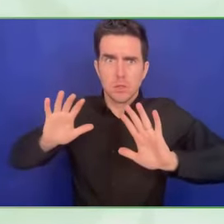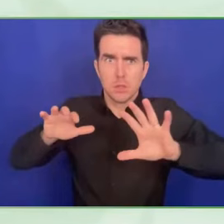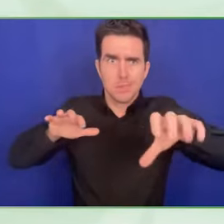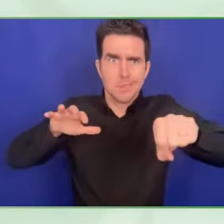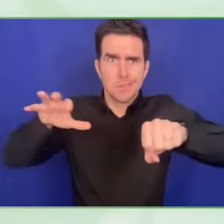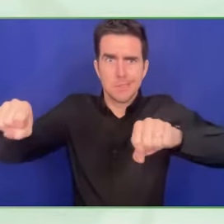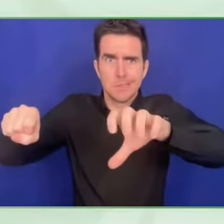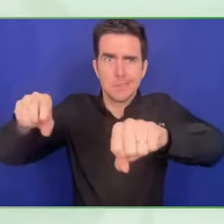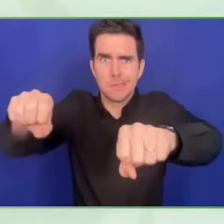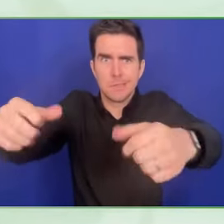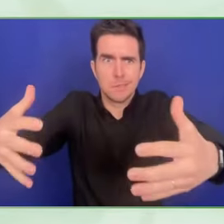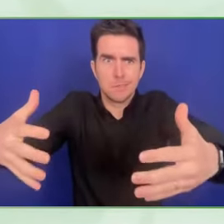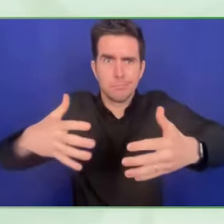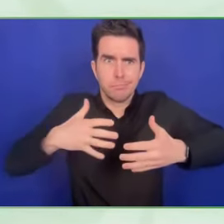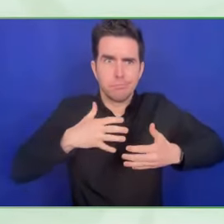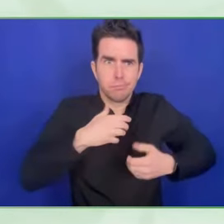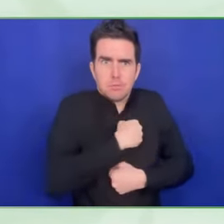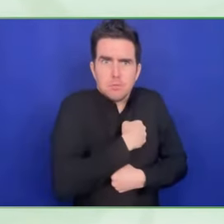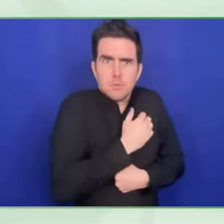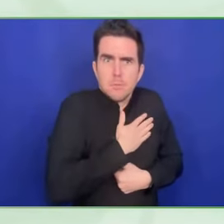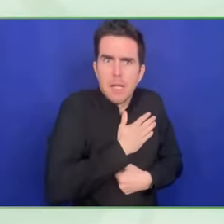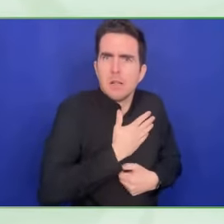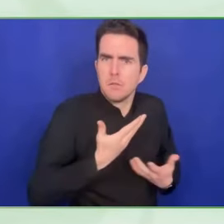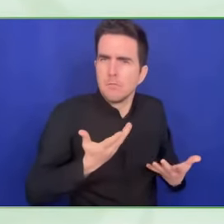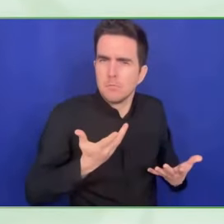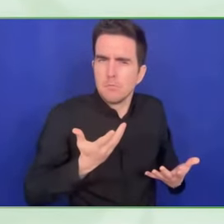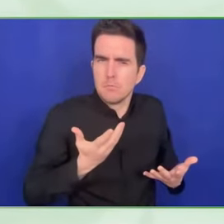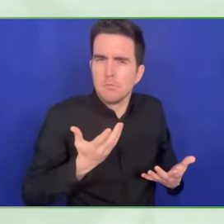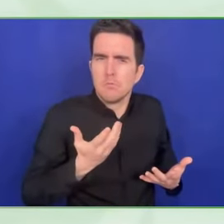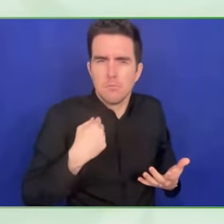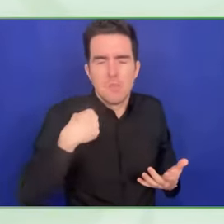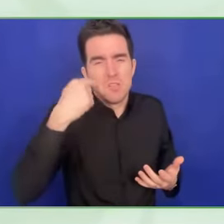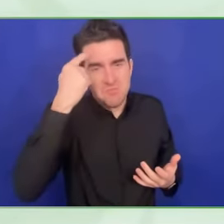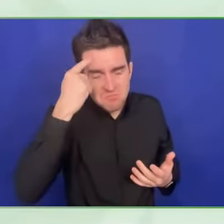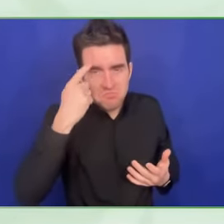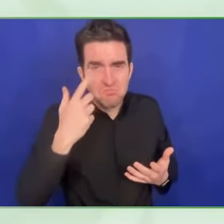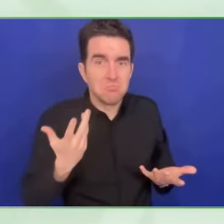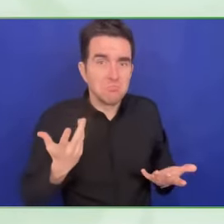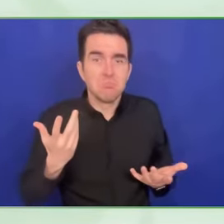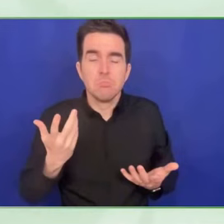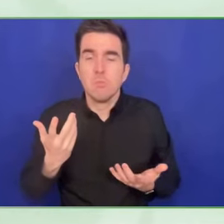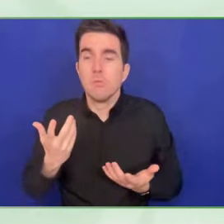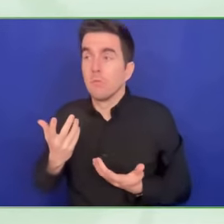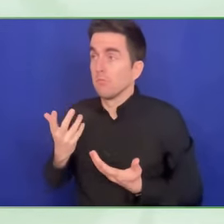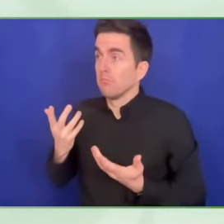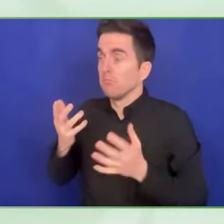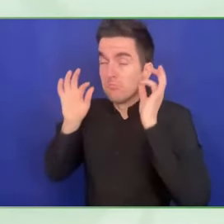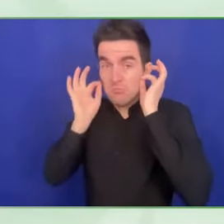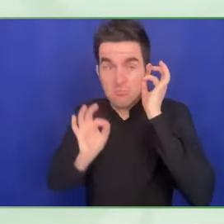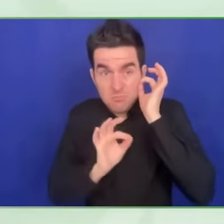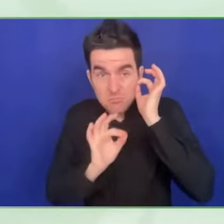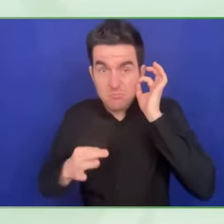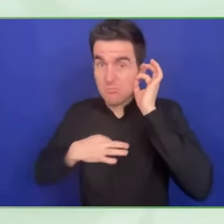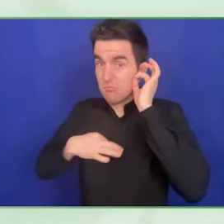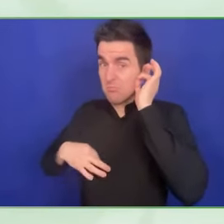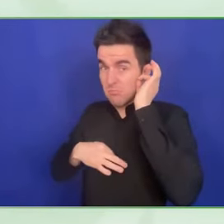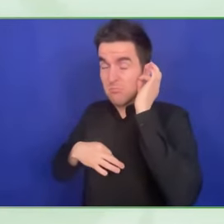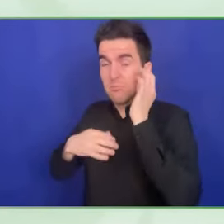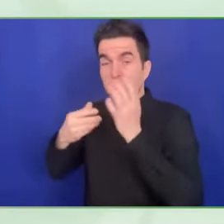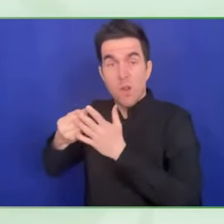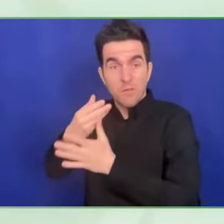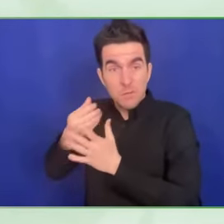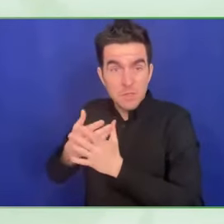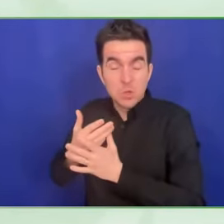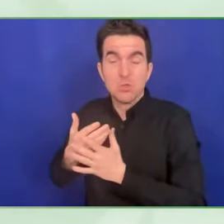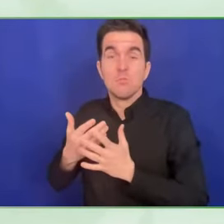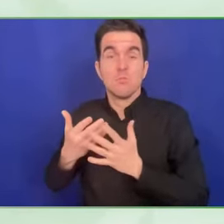you've told us in previous sessions that you increase barriers for people with disabilities. So can you just tell us a little